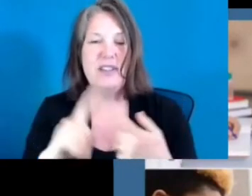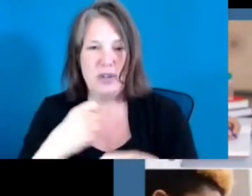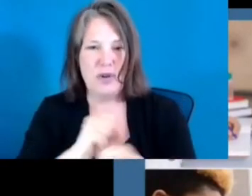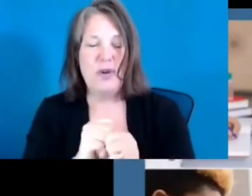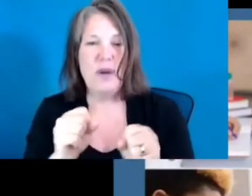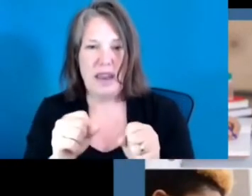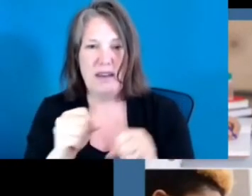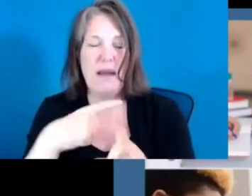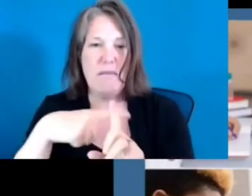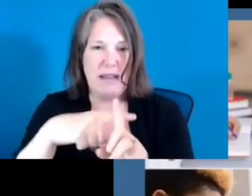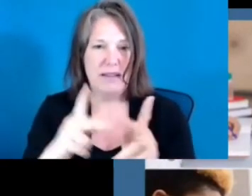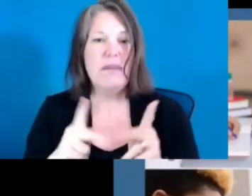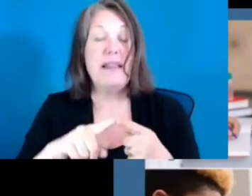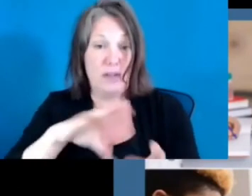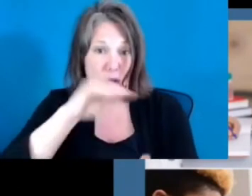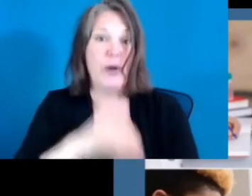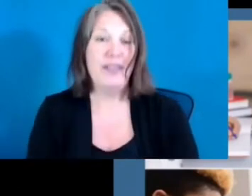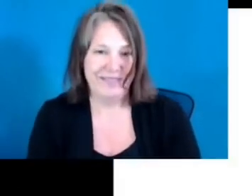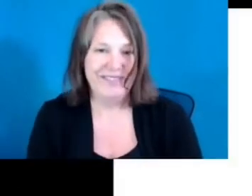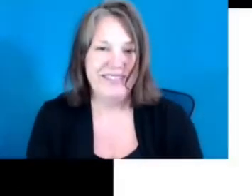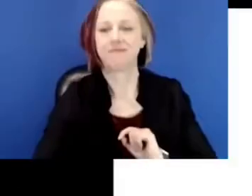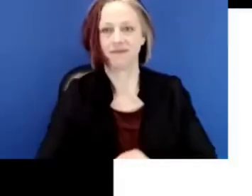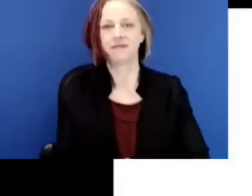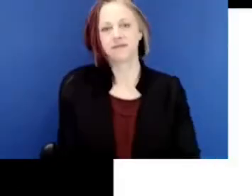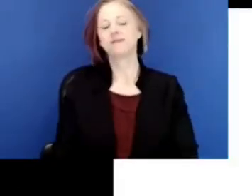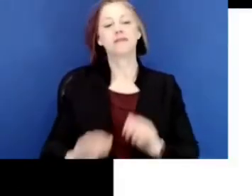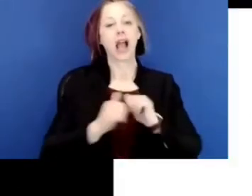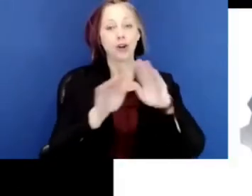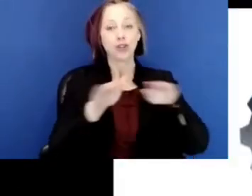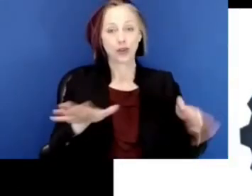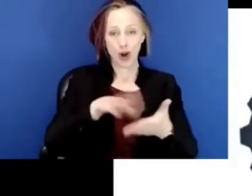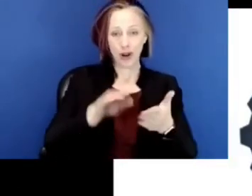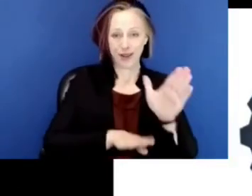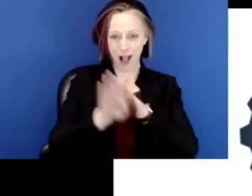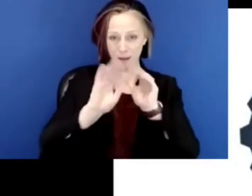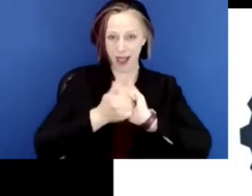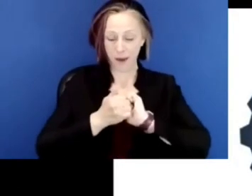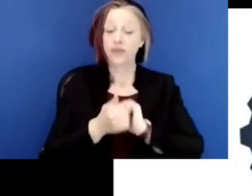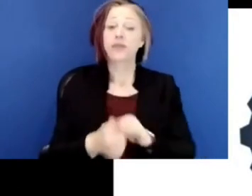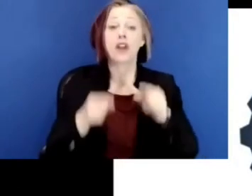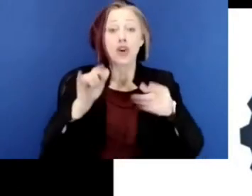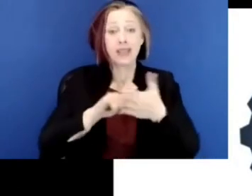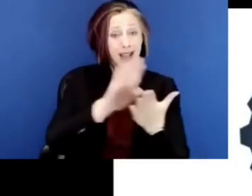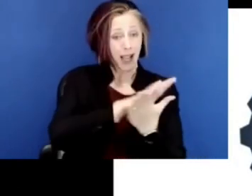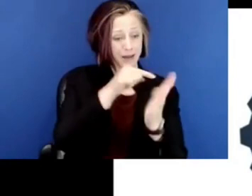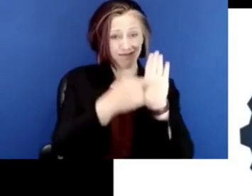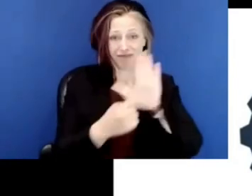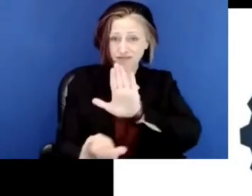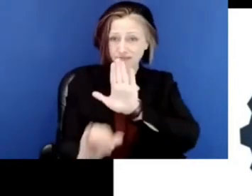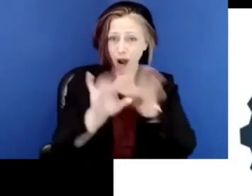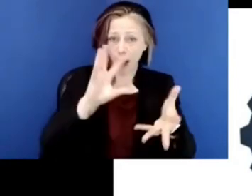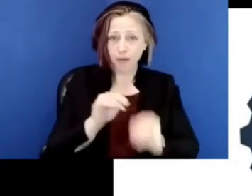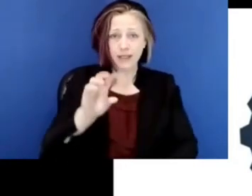restarting and reinventing schools, really rooted in what we know about how children learn and develop. And in that document, we